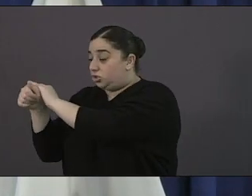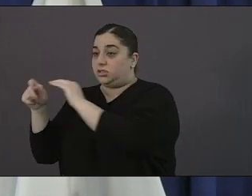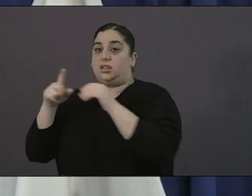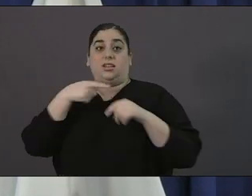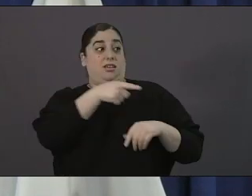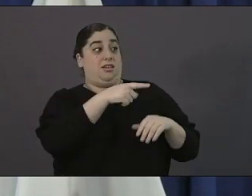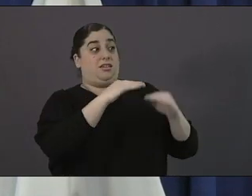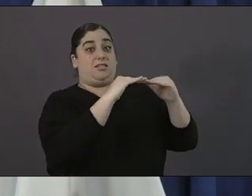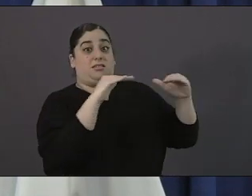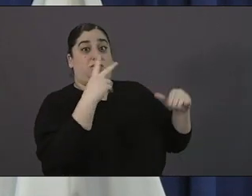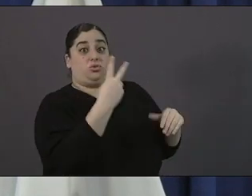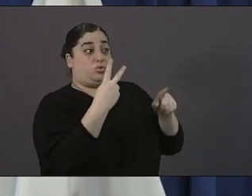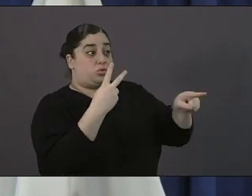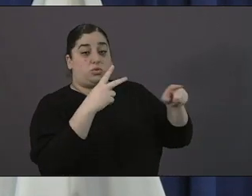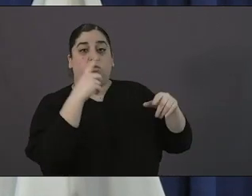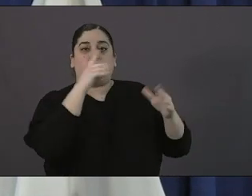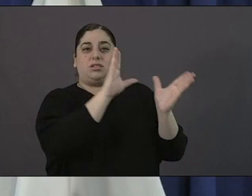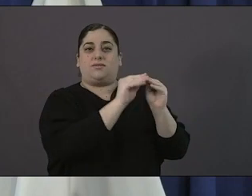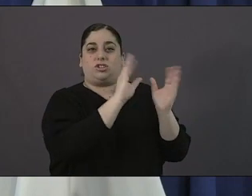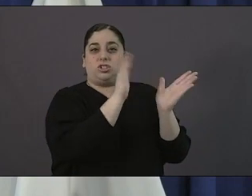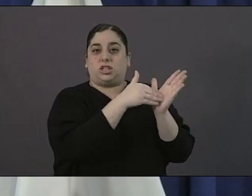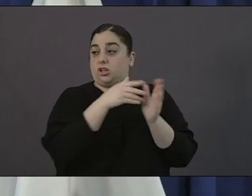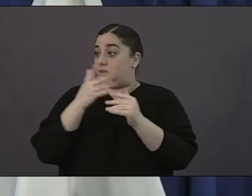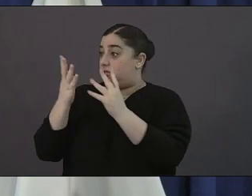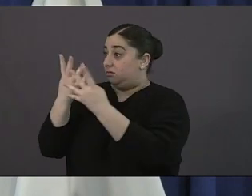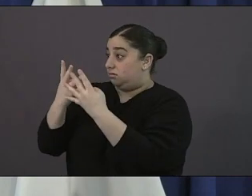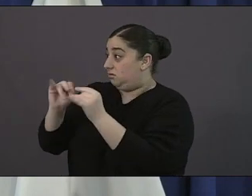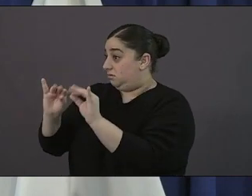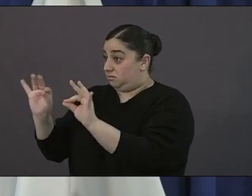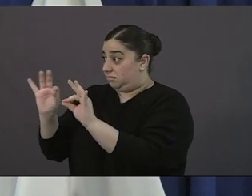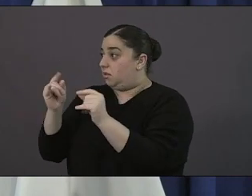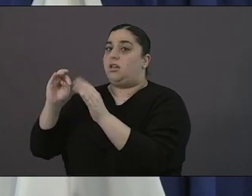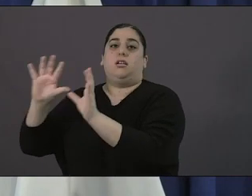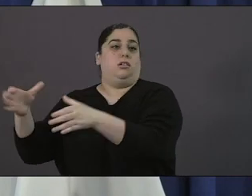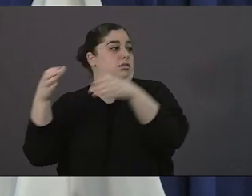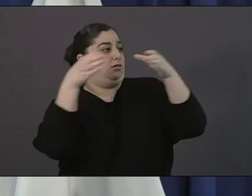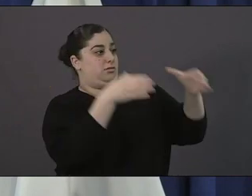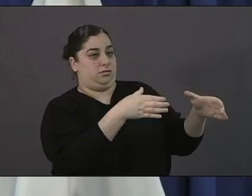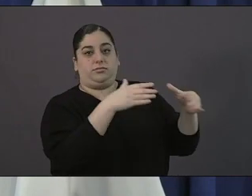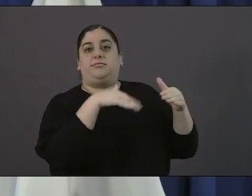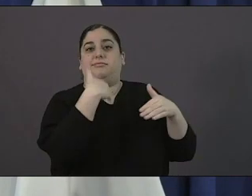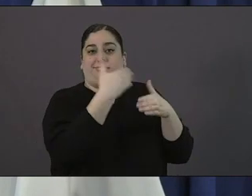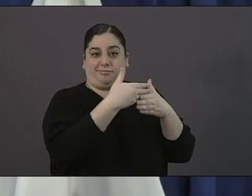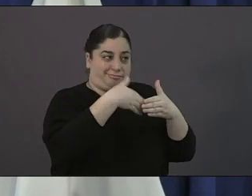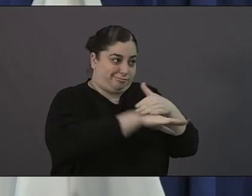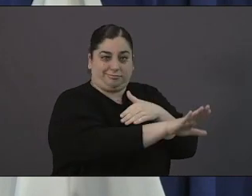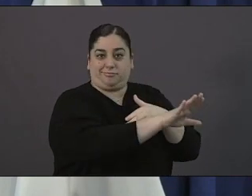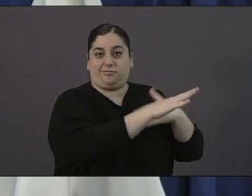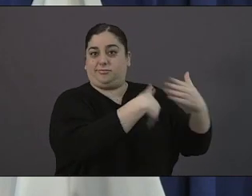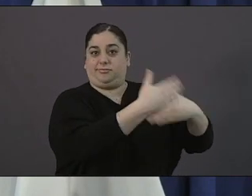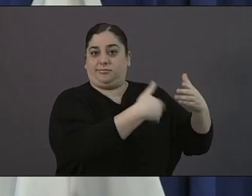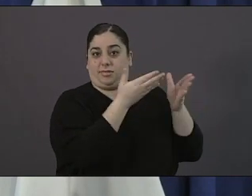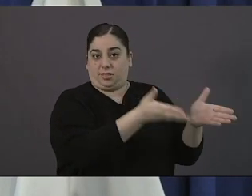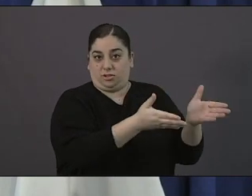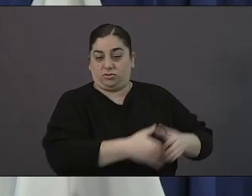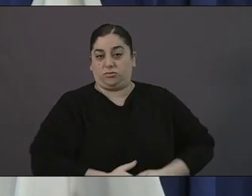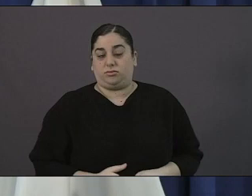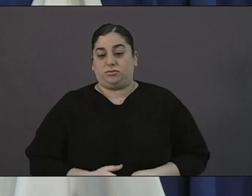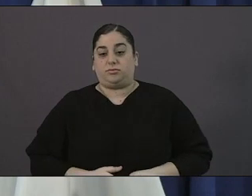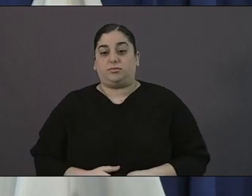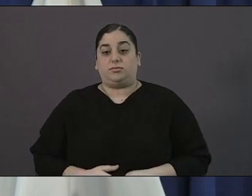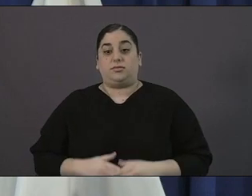in the support but because we've seen some of those other resources dry up I'm having that convention center open